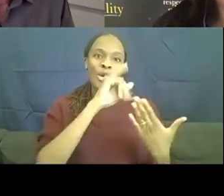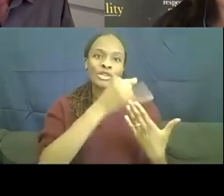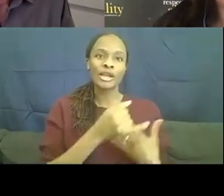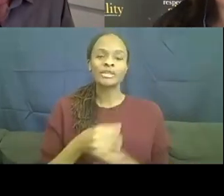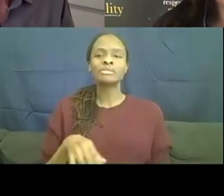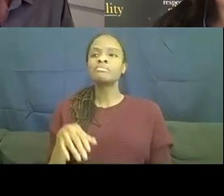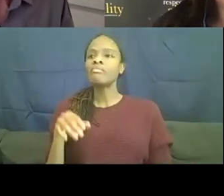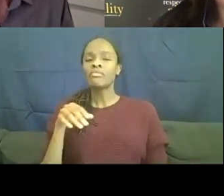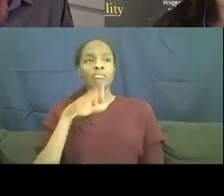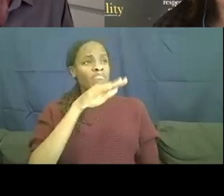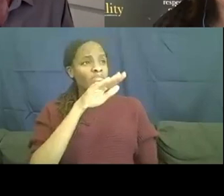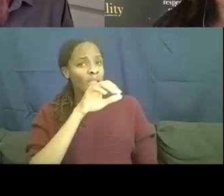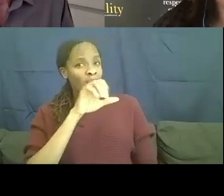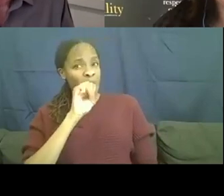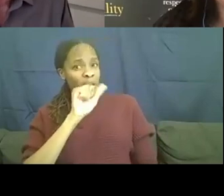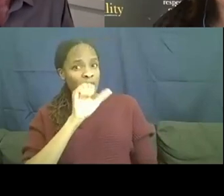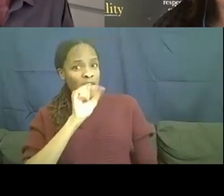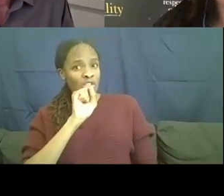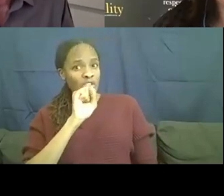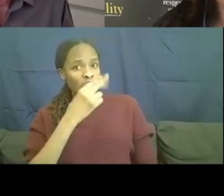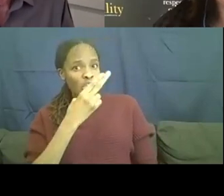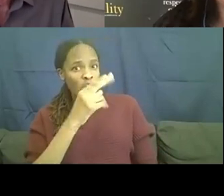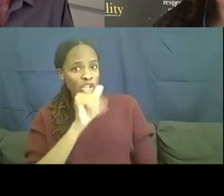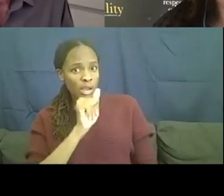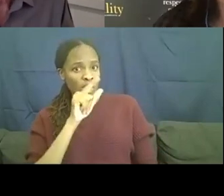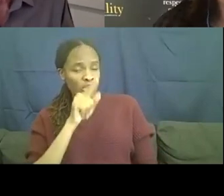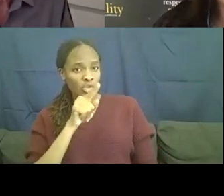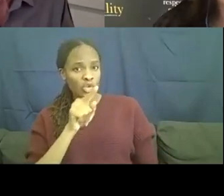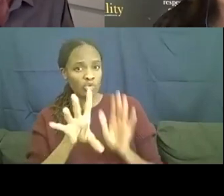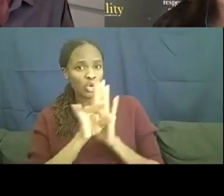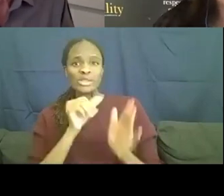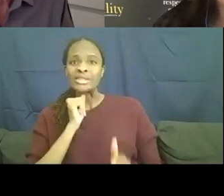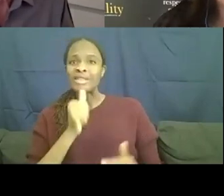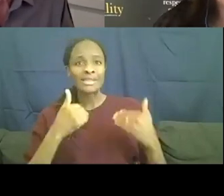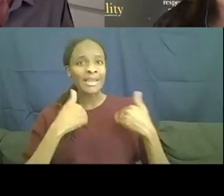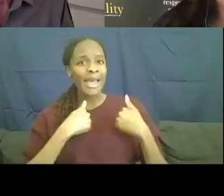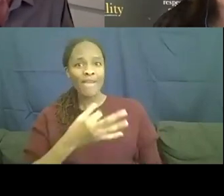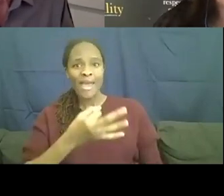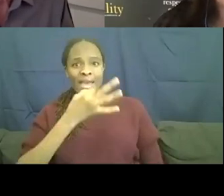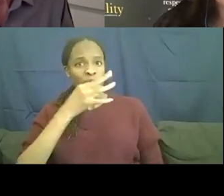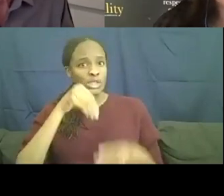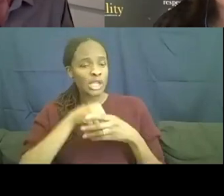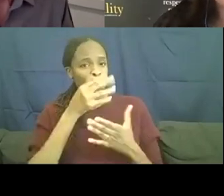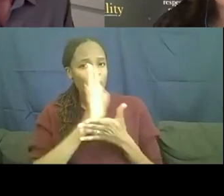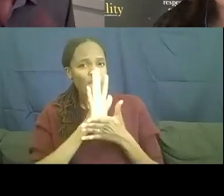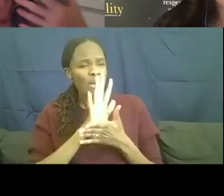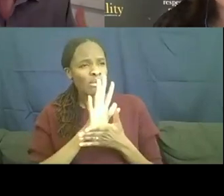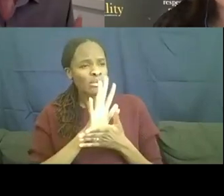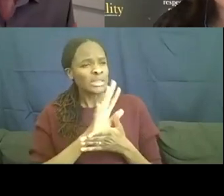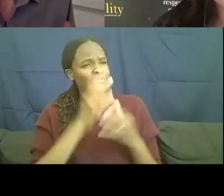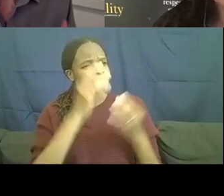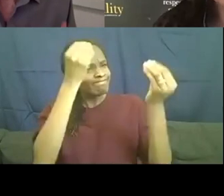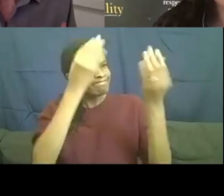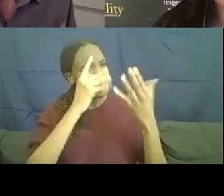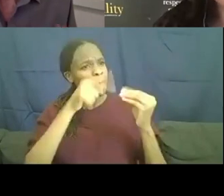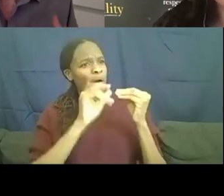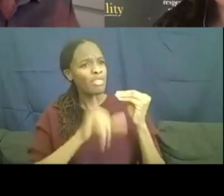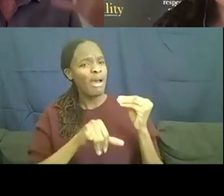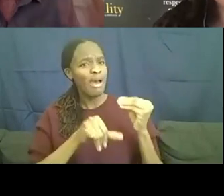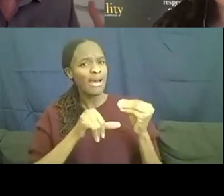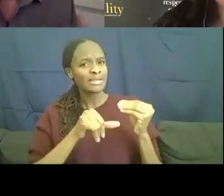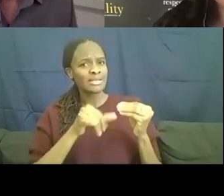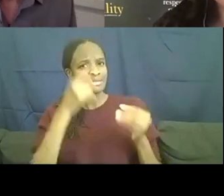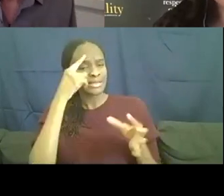um, you chose not to have experts in the film. Talk to me about that decision. Because I know you wanted to shed light, but you didn't want to